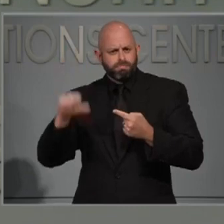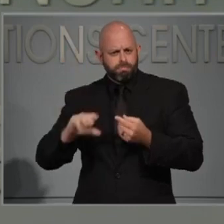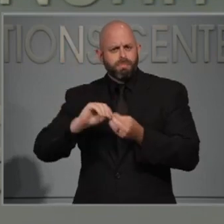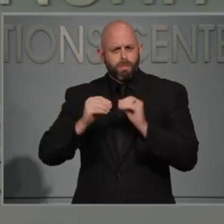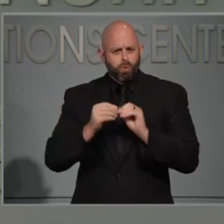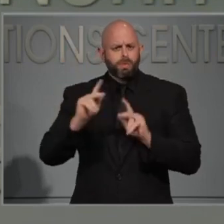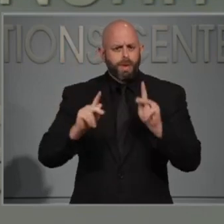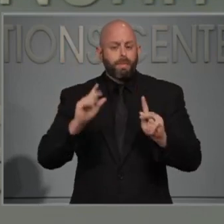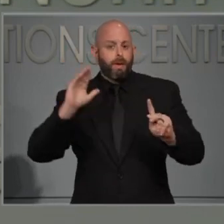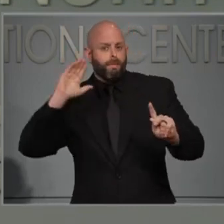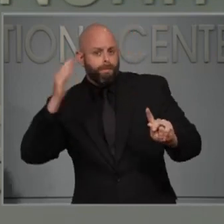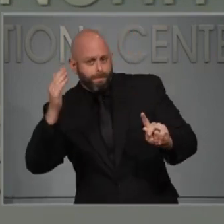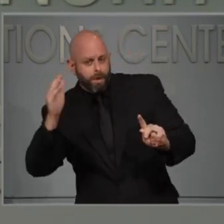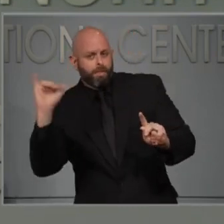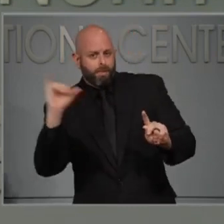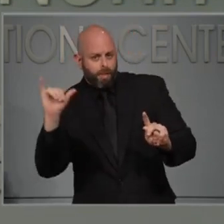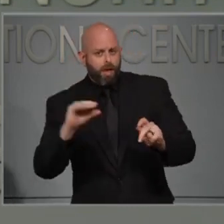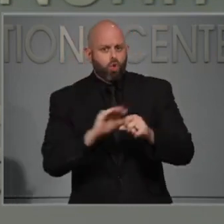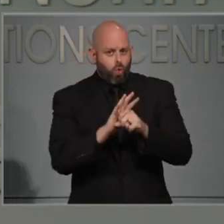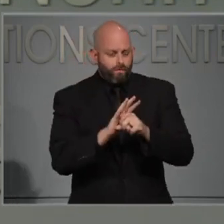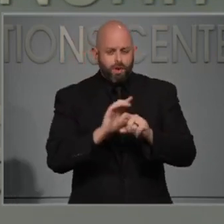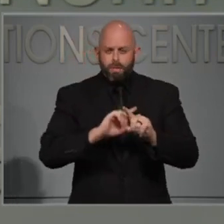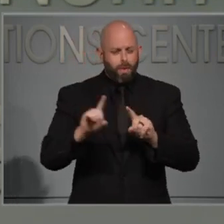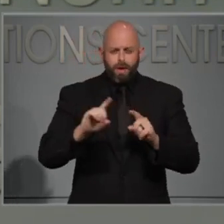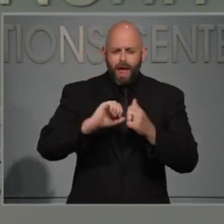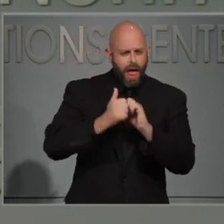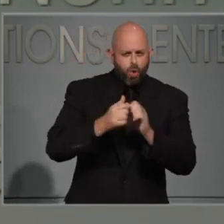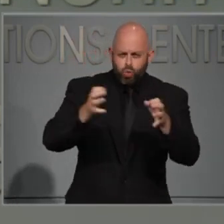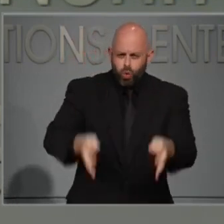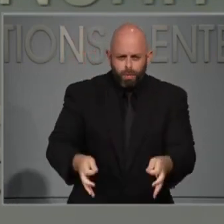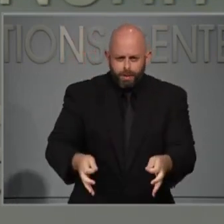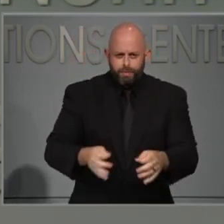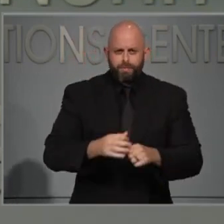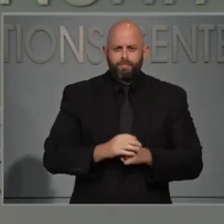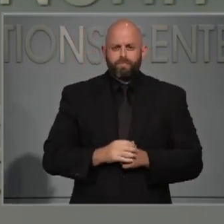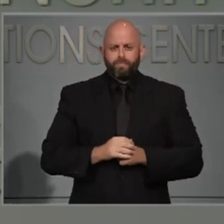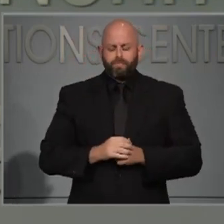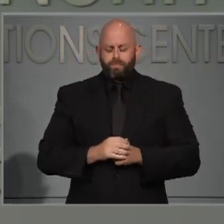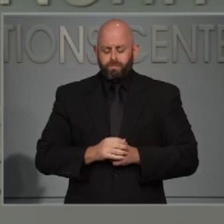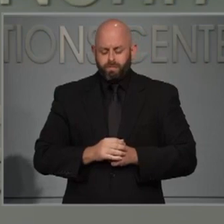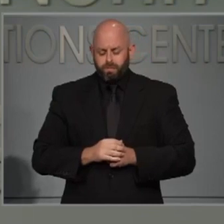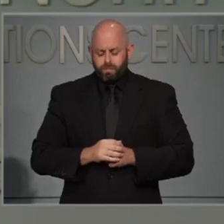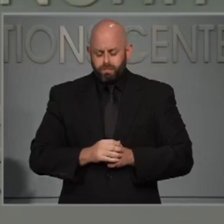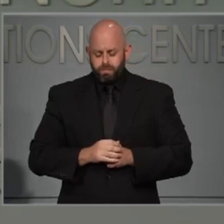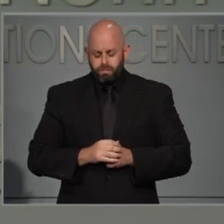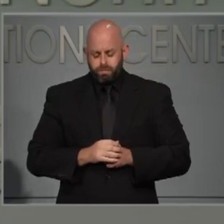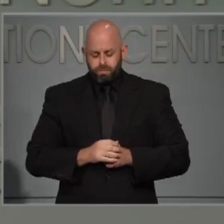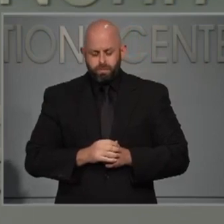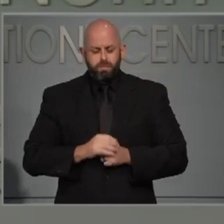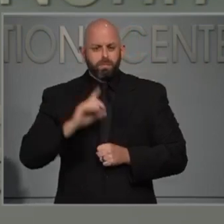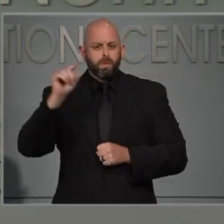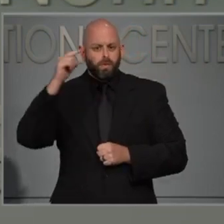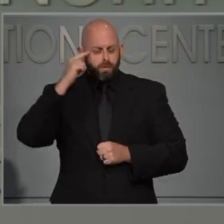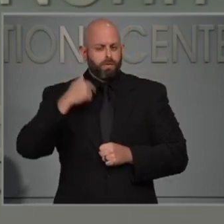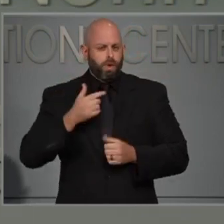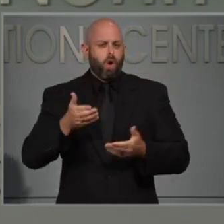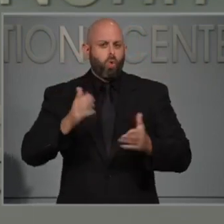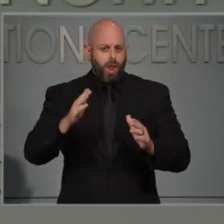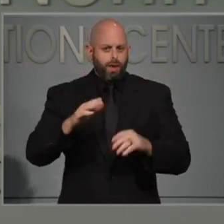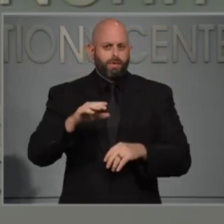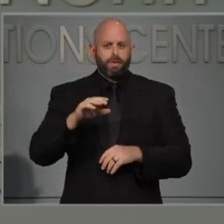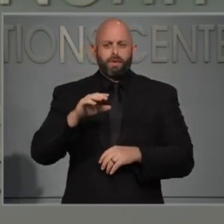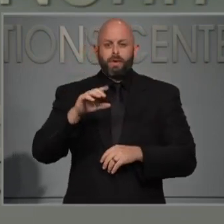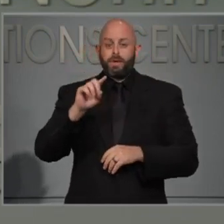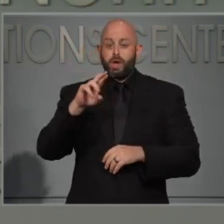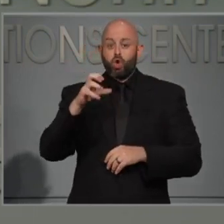as their primary diagnosis? I'll let Dr. Cohen address both of those questions, but I will